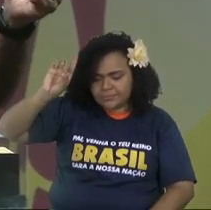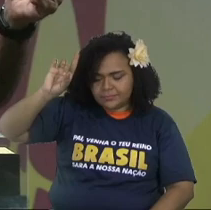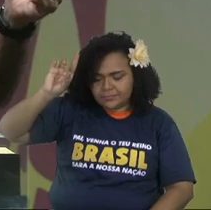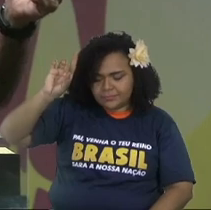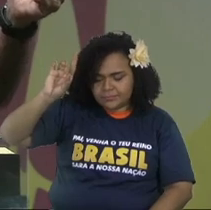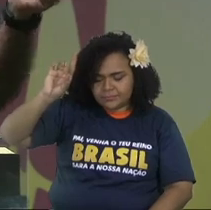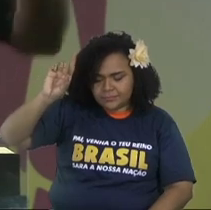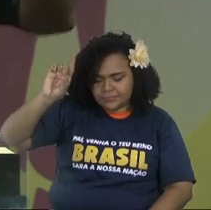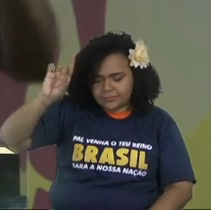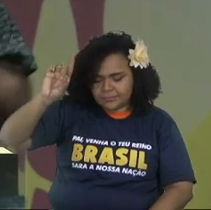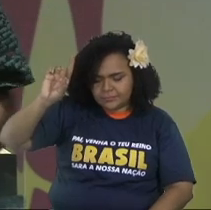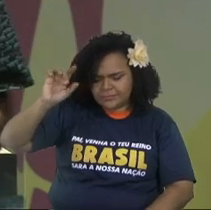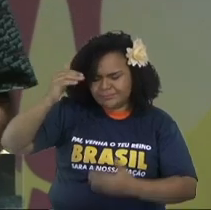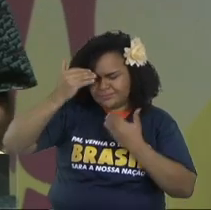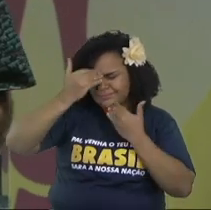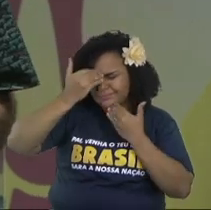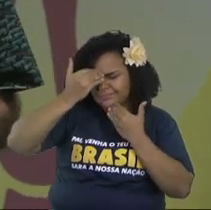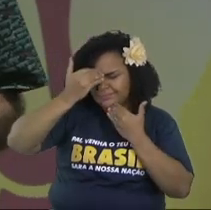father